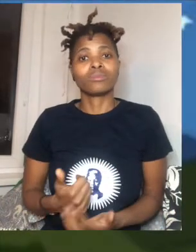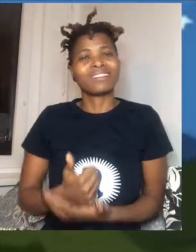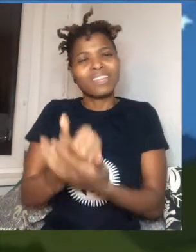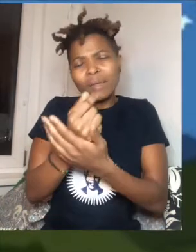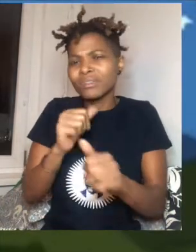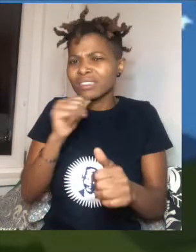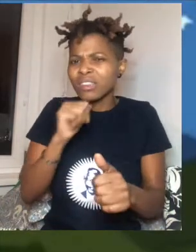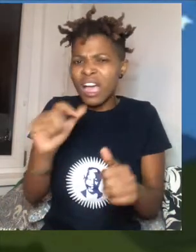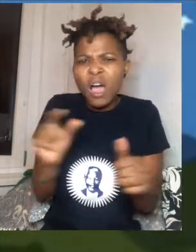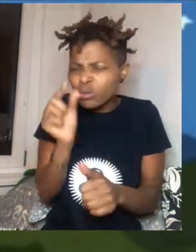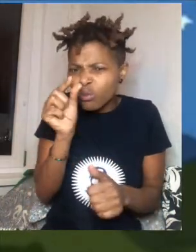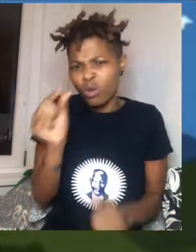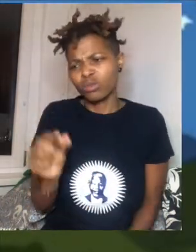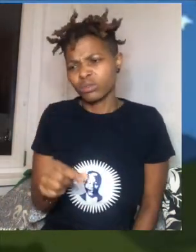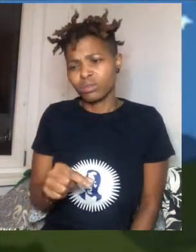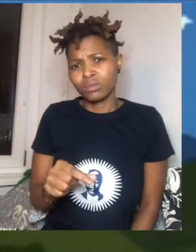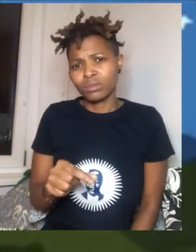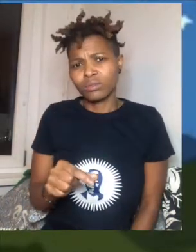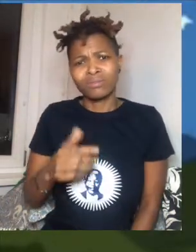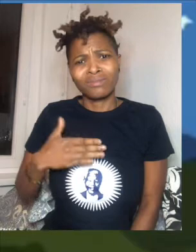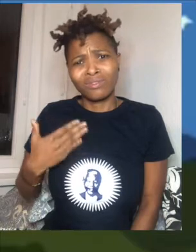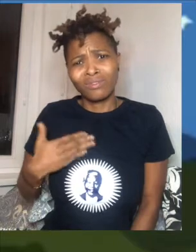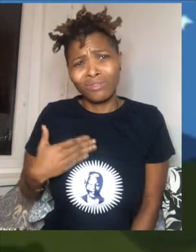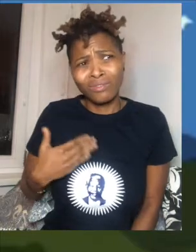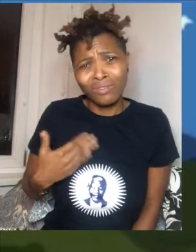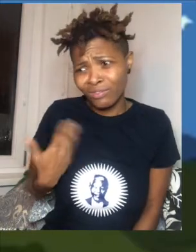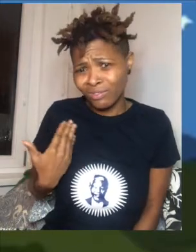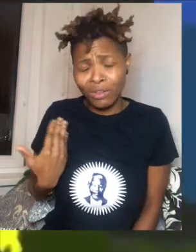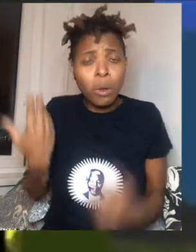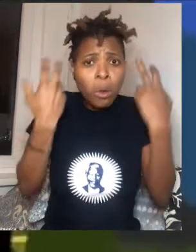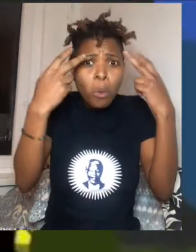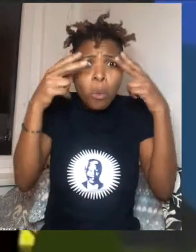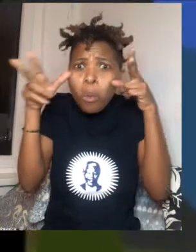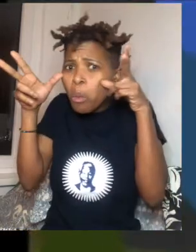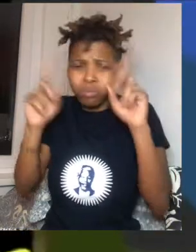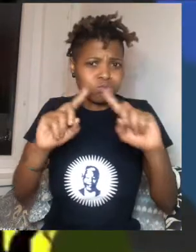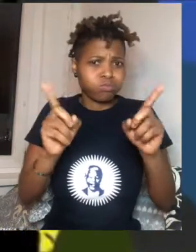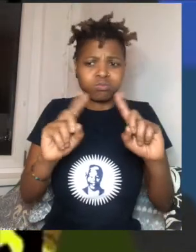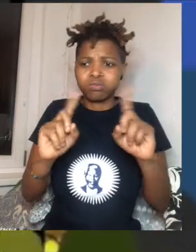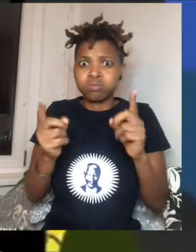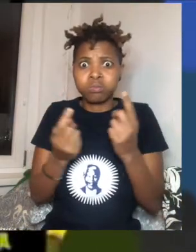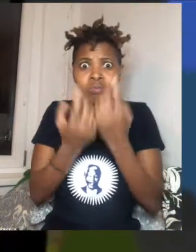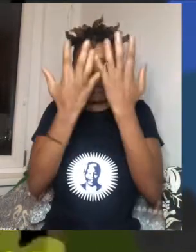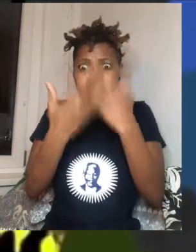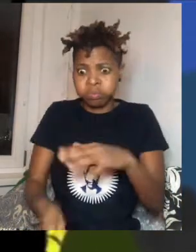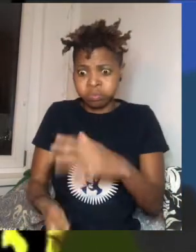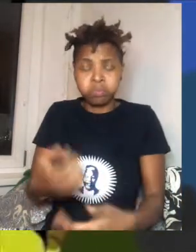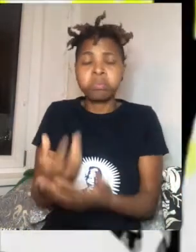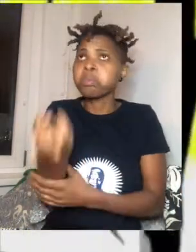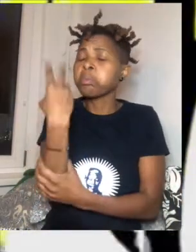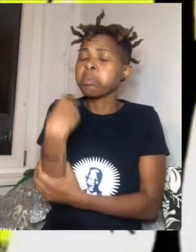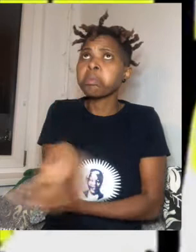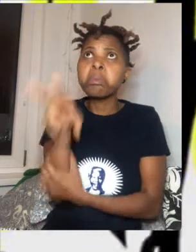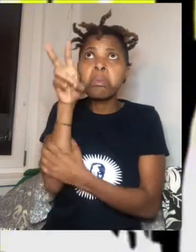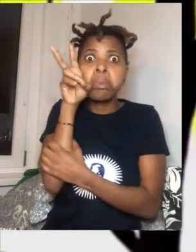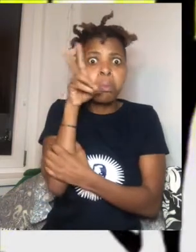insignificant, but I certainly don't want to be like the animals watching as the planet goes down the drain. I